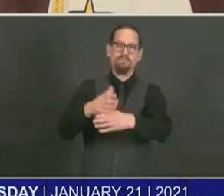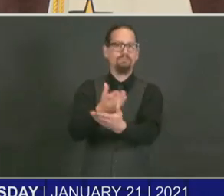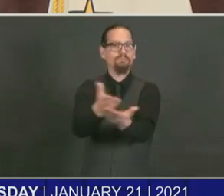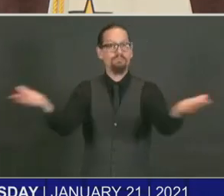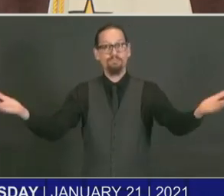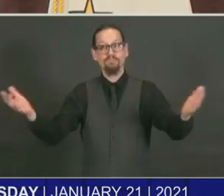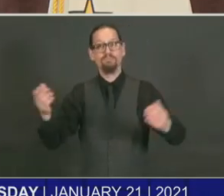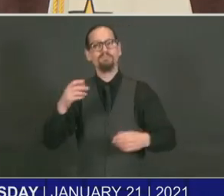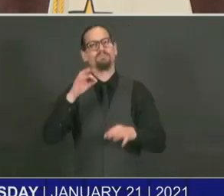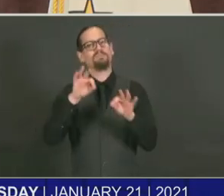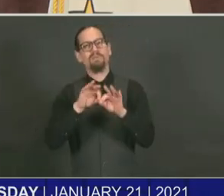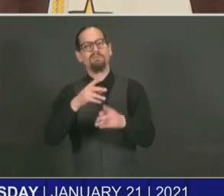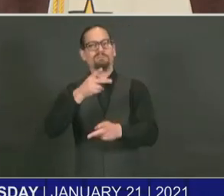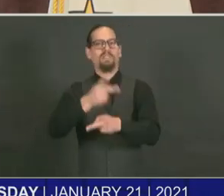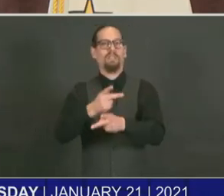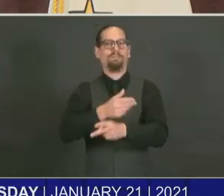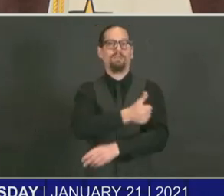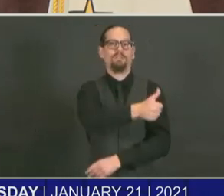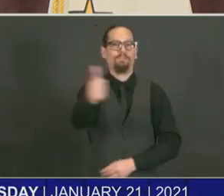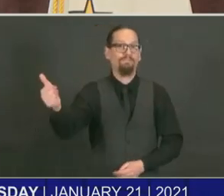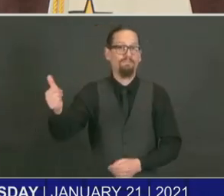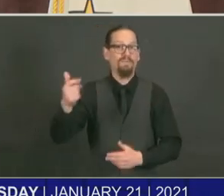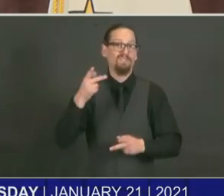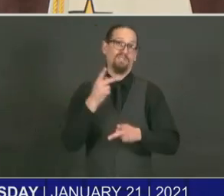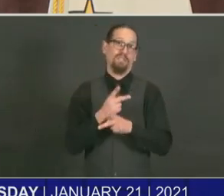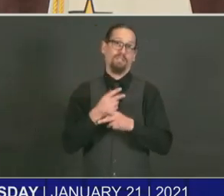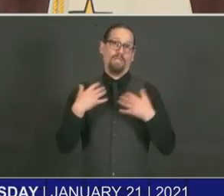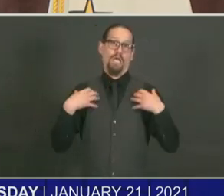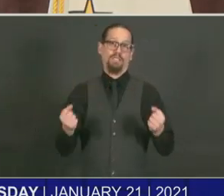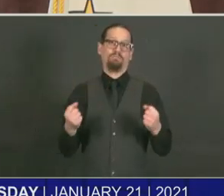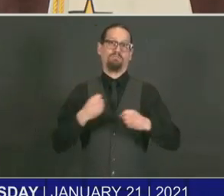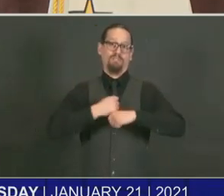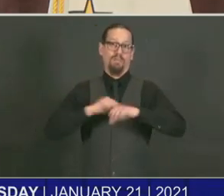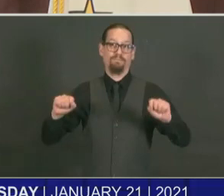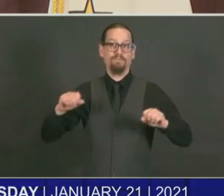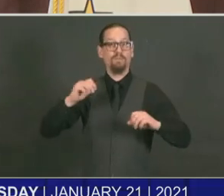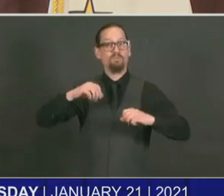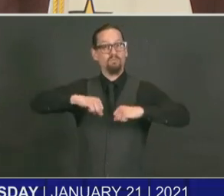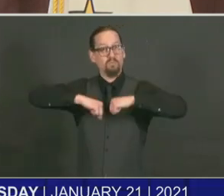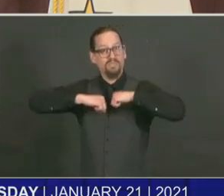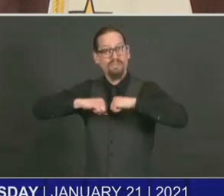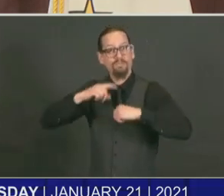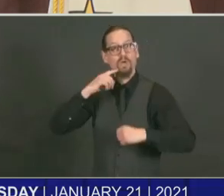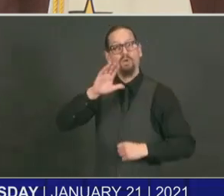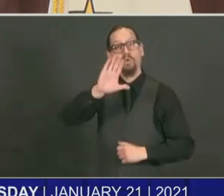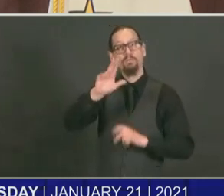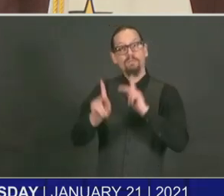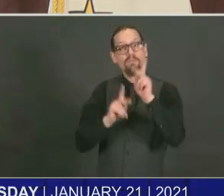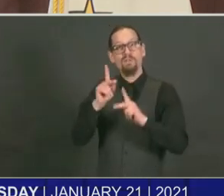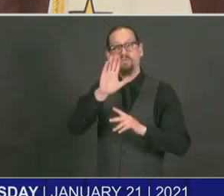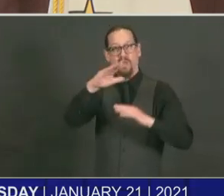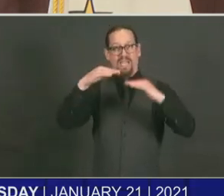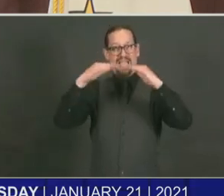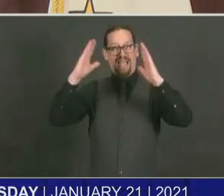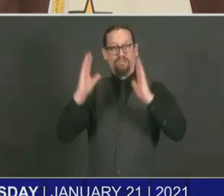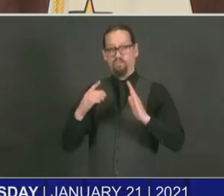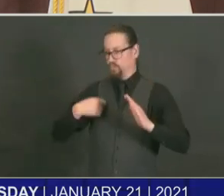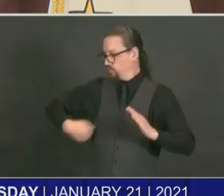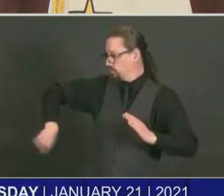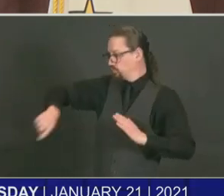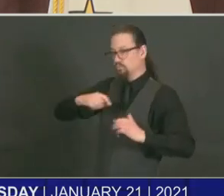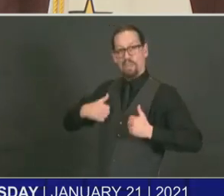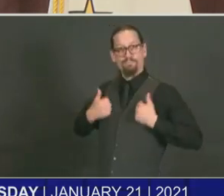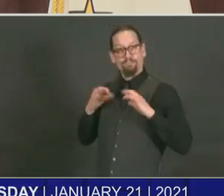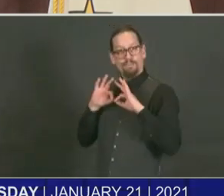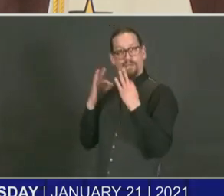and it's a way to protect your household. Before passing things to Dr. Chan, I want